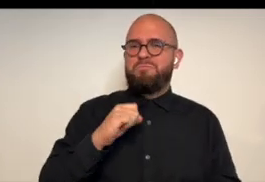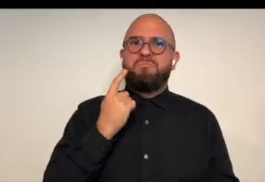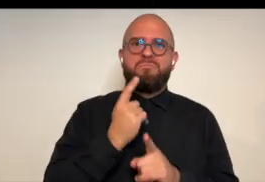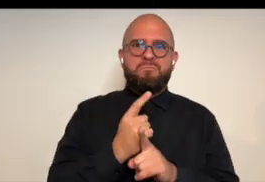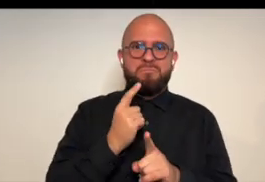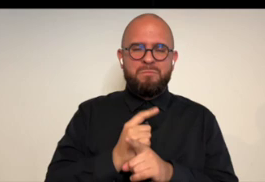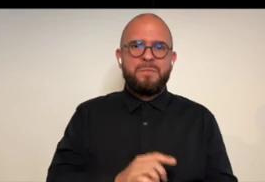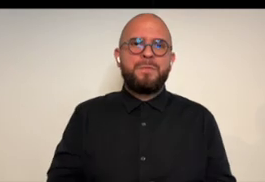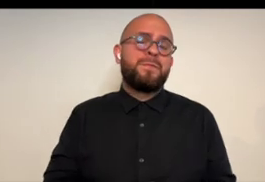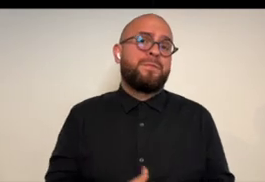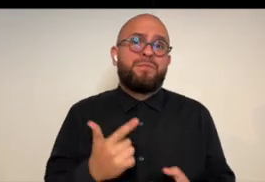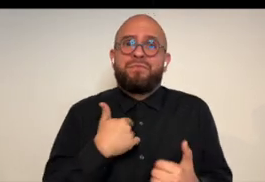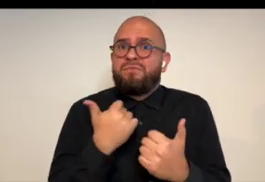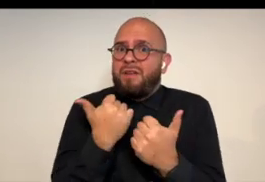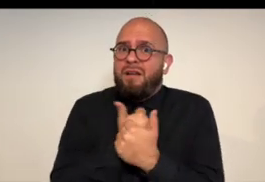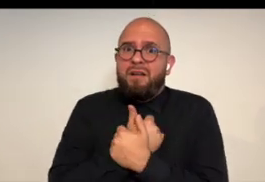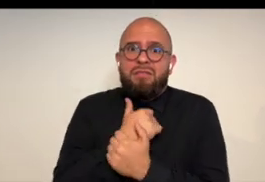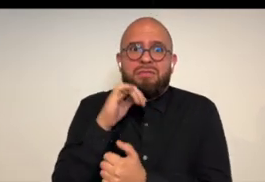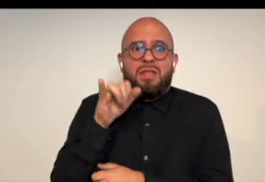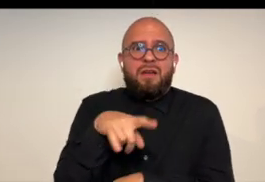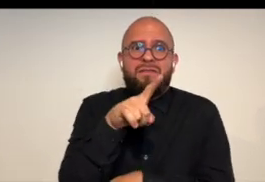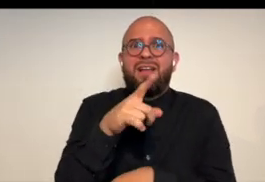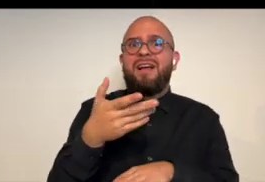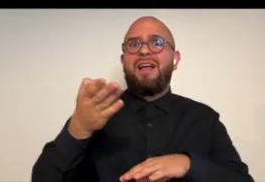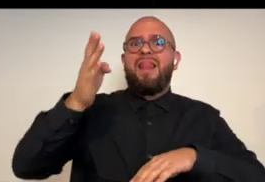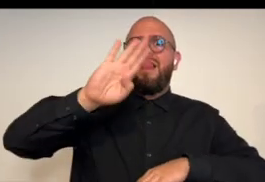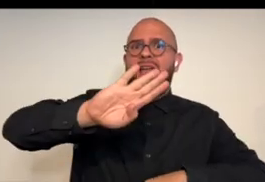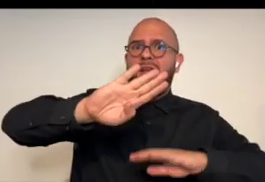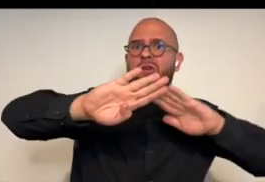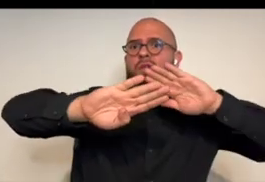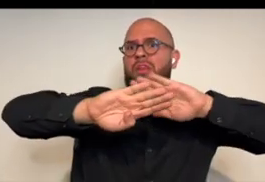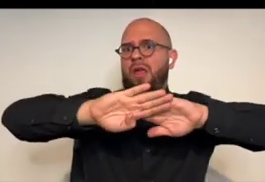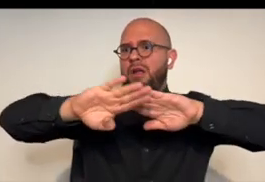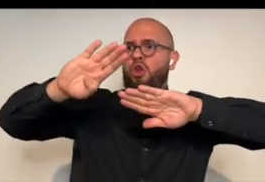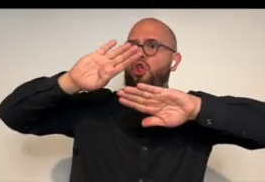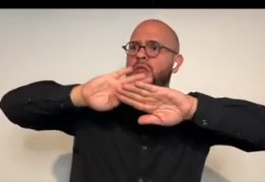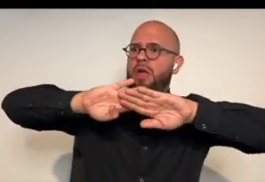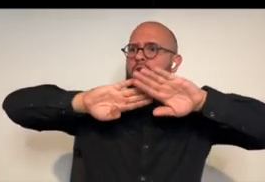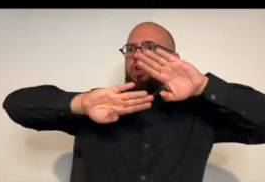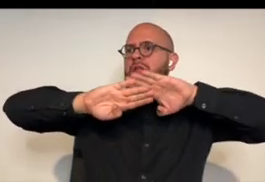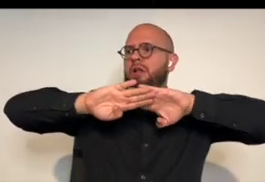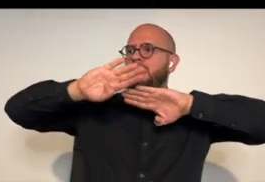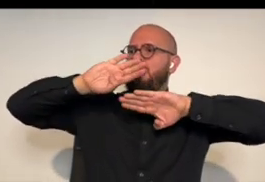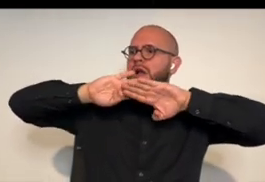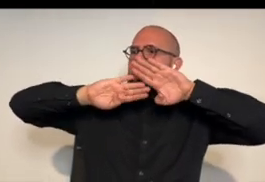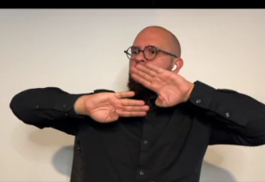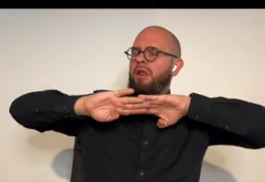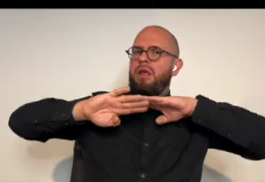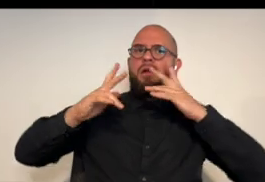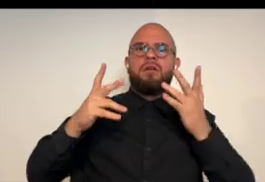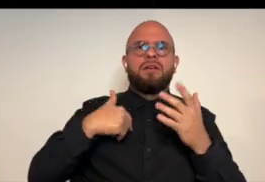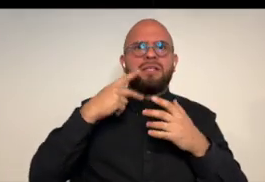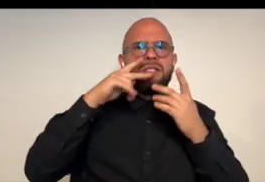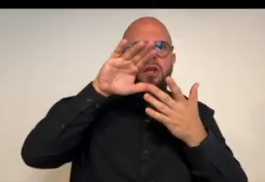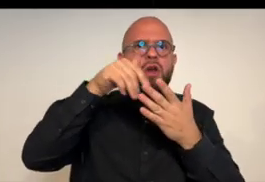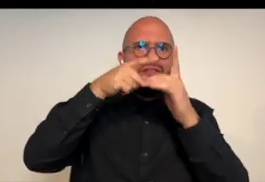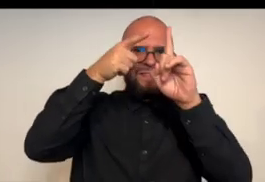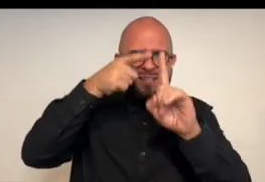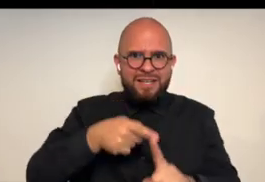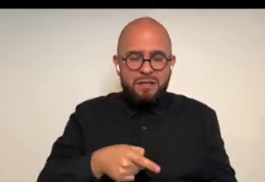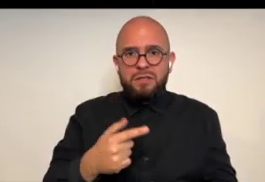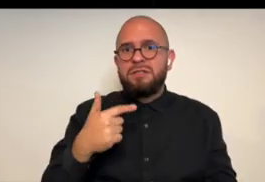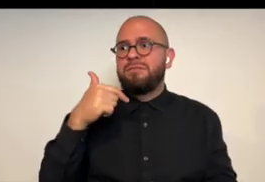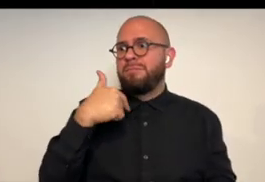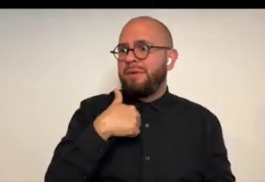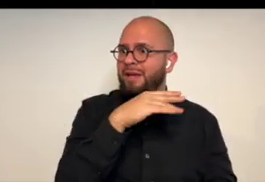you saw things yeah yeah no i love that that this is very layered and you can get all of the